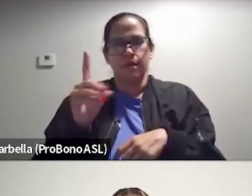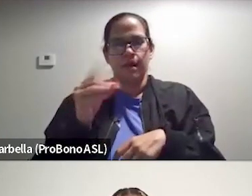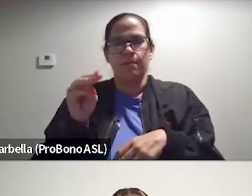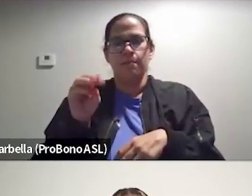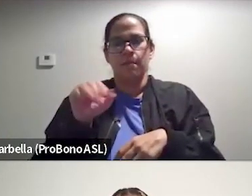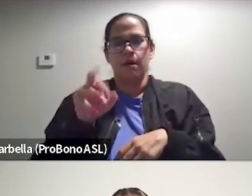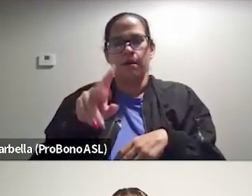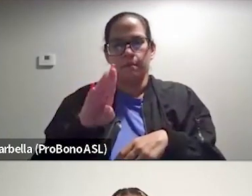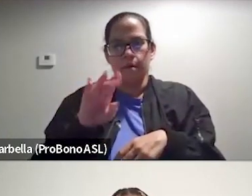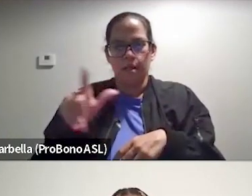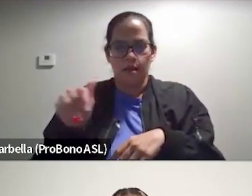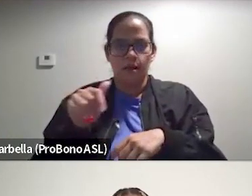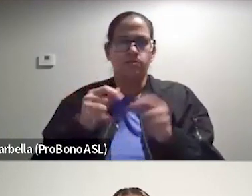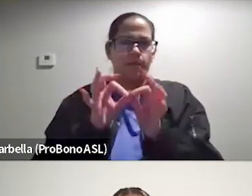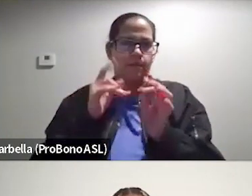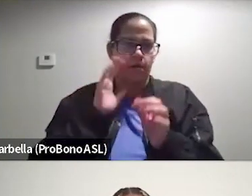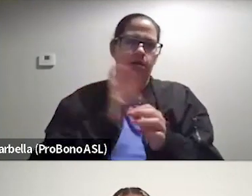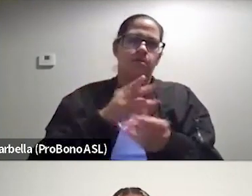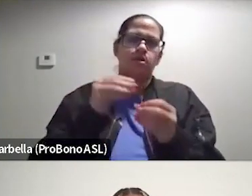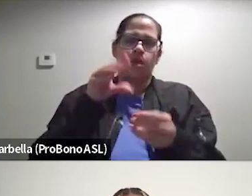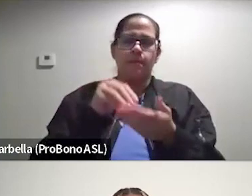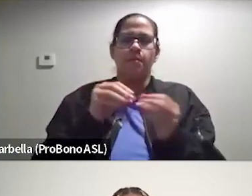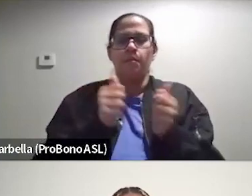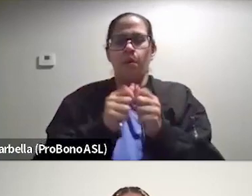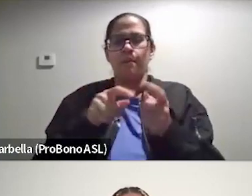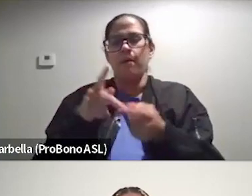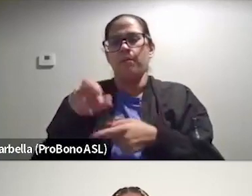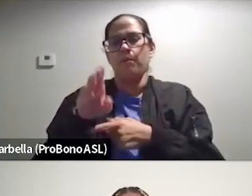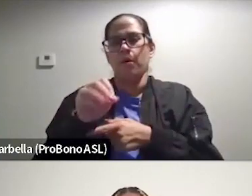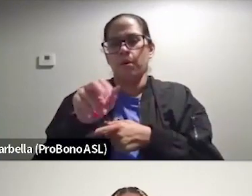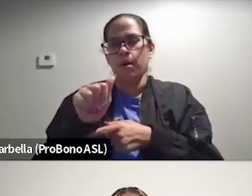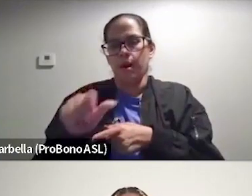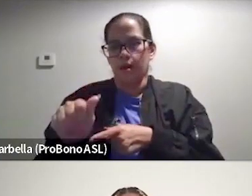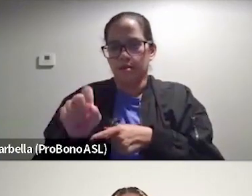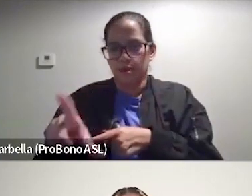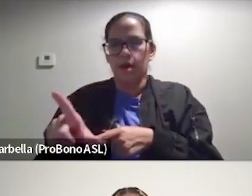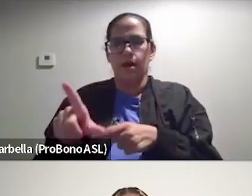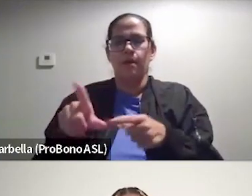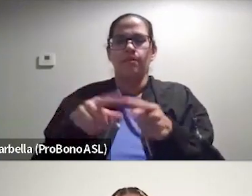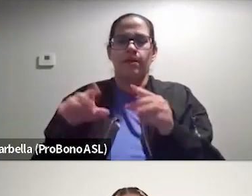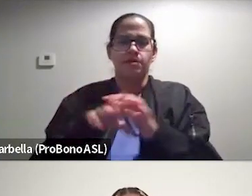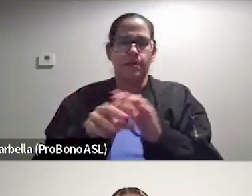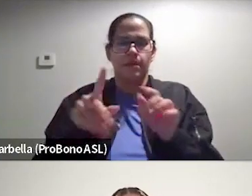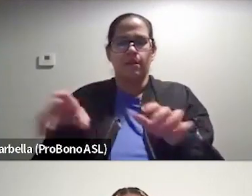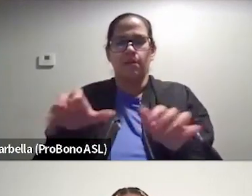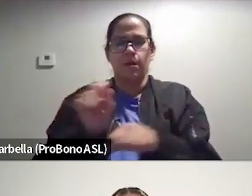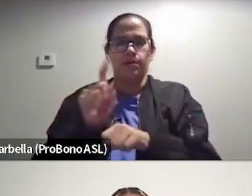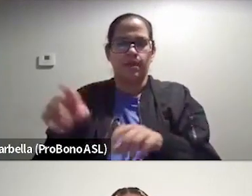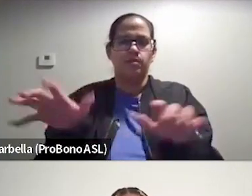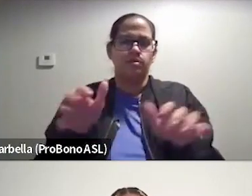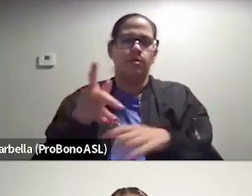can learn more about Pro Bono ASL and the very important accessibility work that they do at their website, which is probonoasl